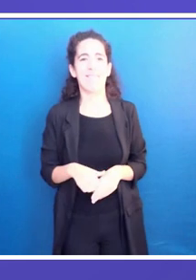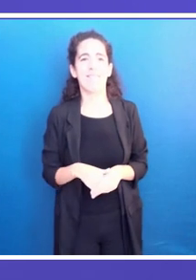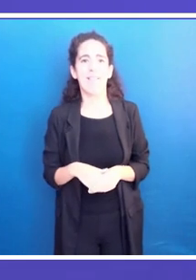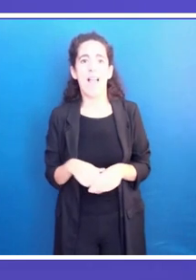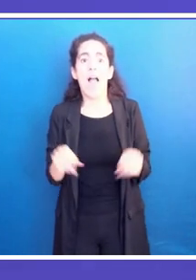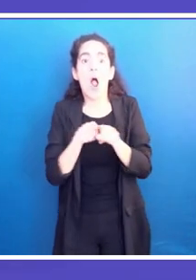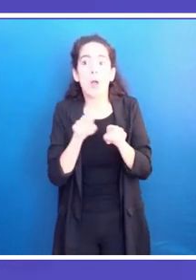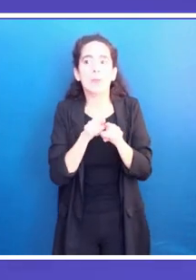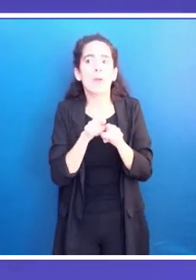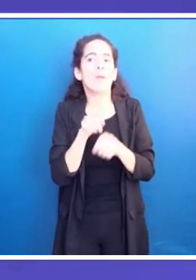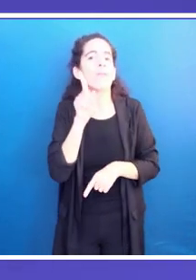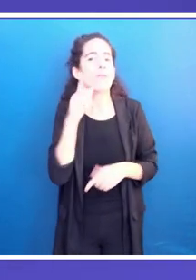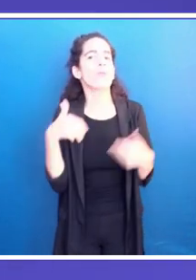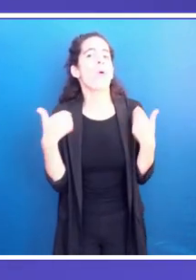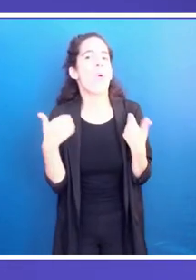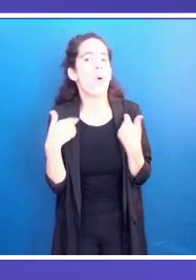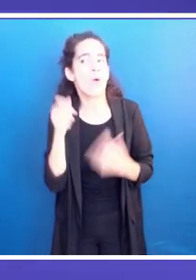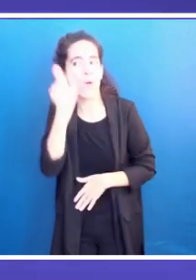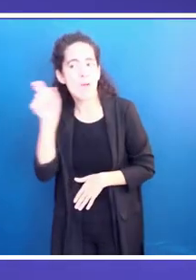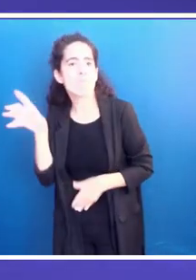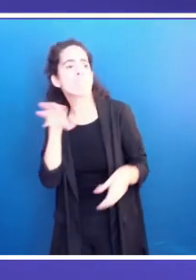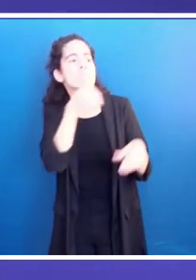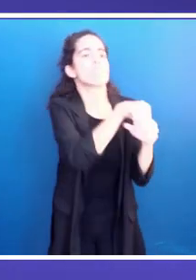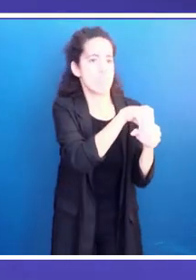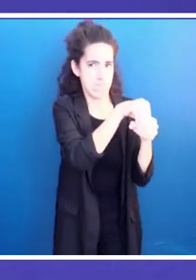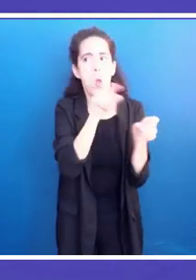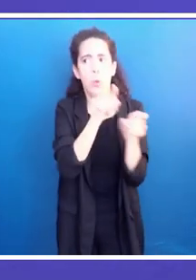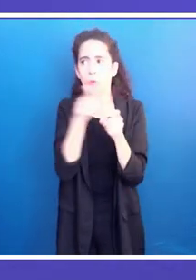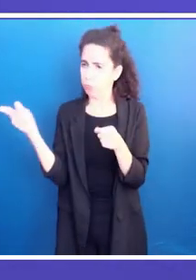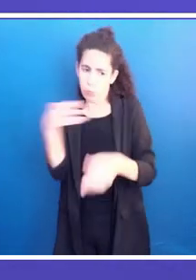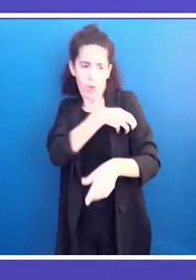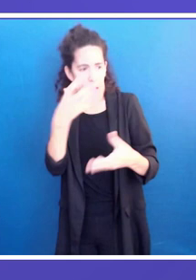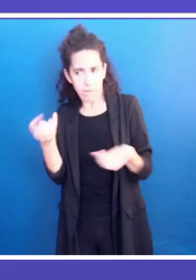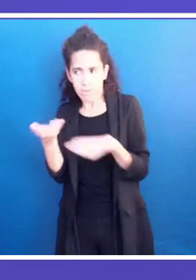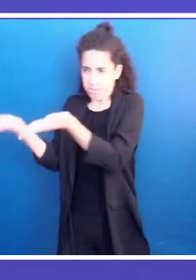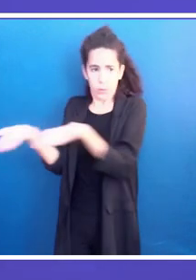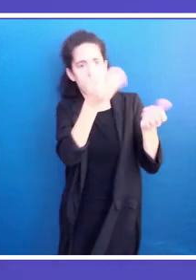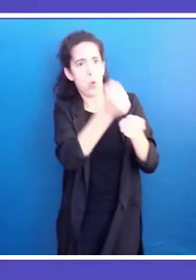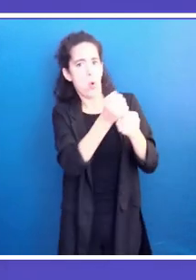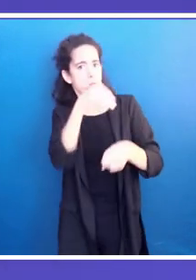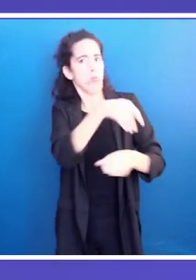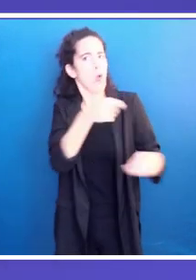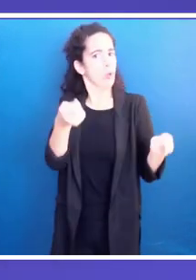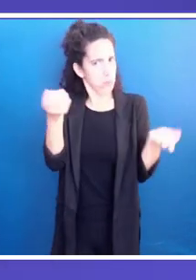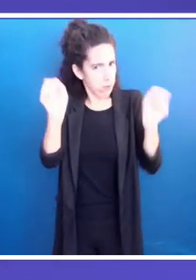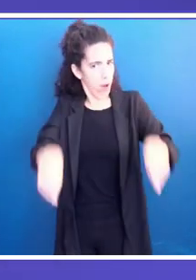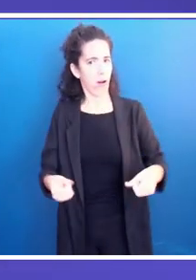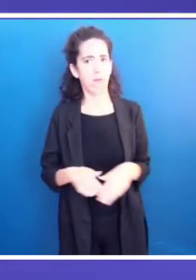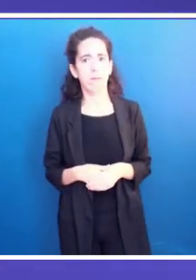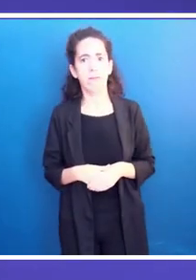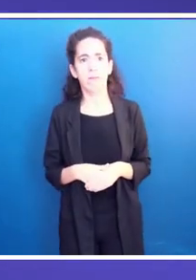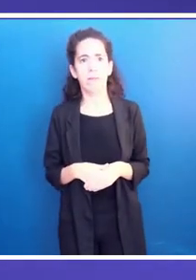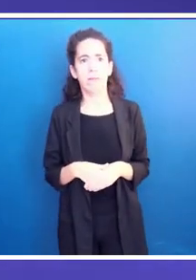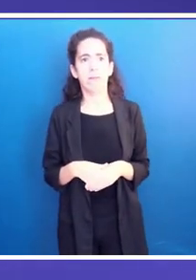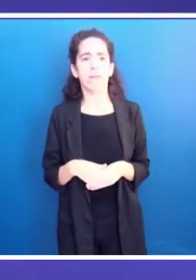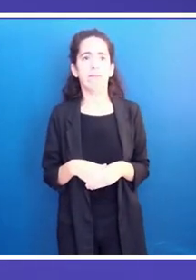a member of the council and since the mayor